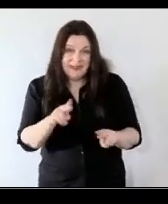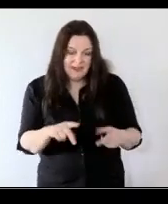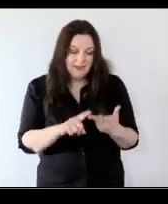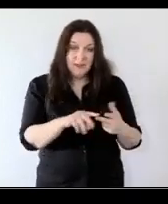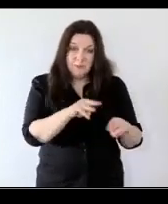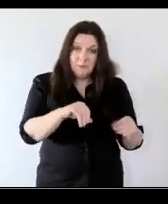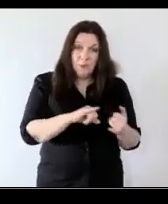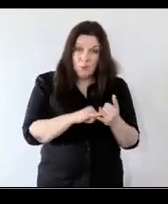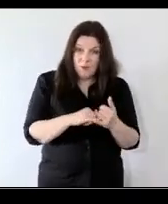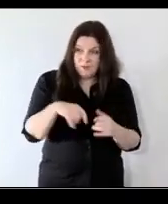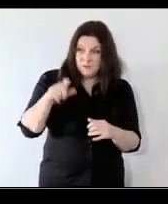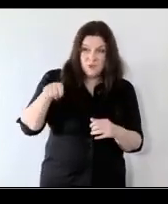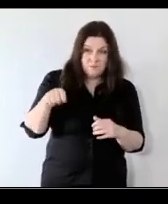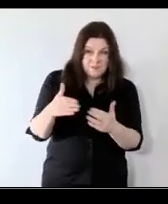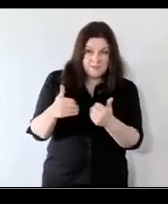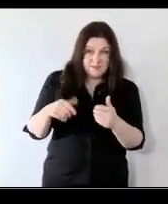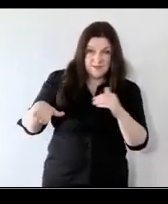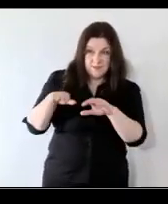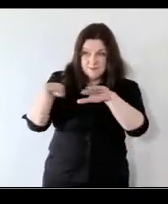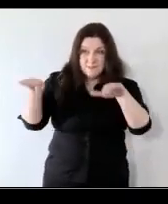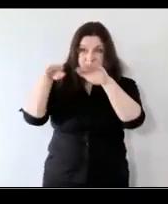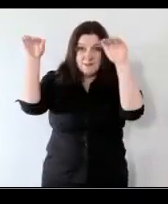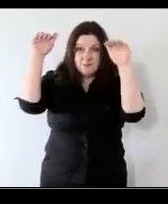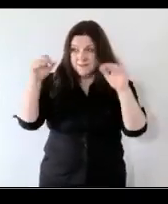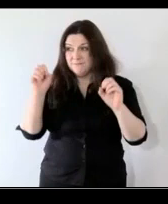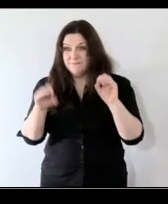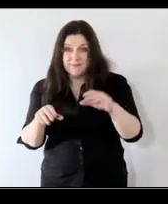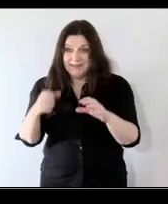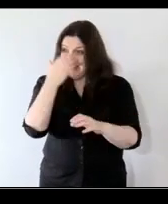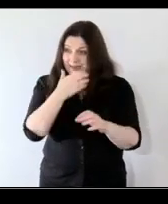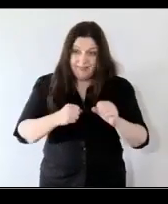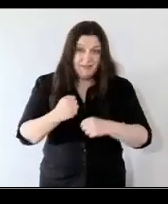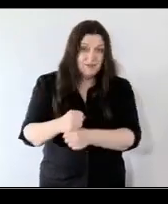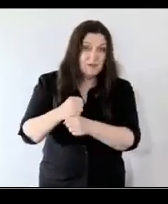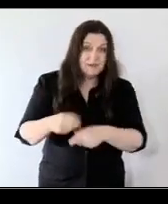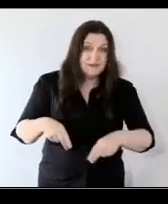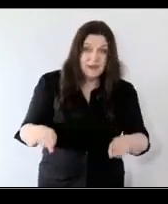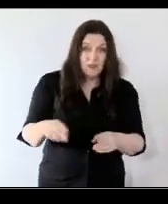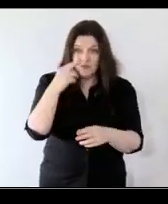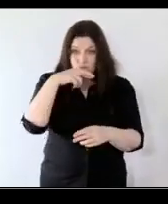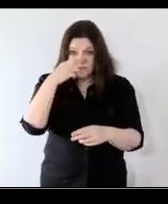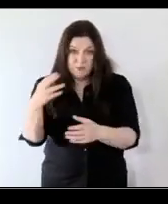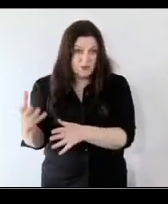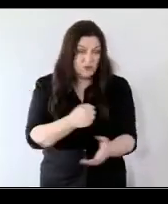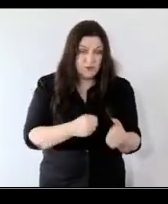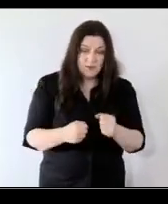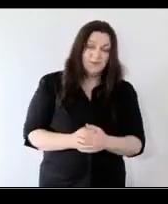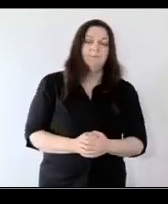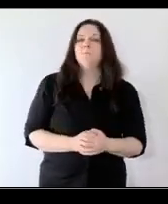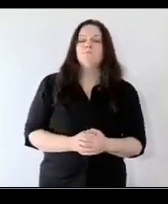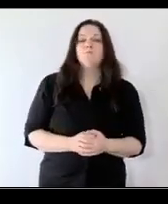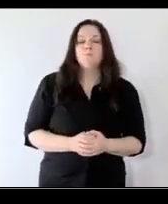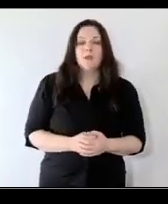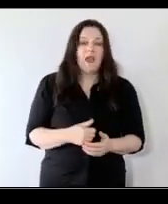the people who kept our supermarket shelves stocked and cleaned the streets and kept taking away the rubbish and at first